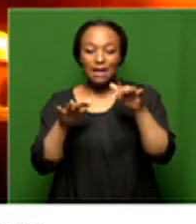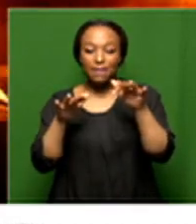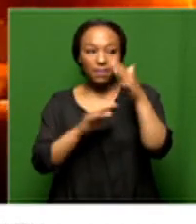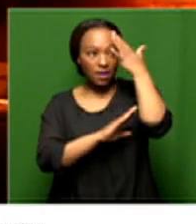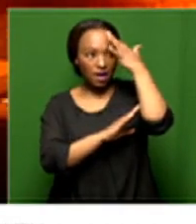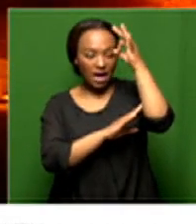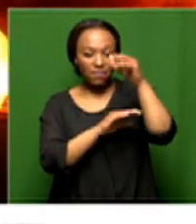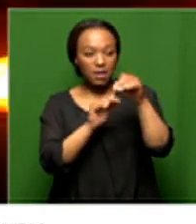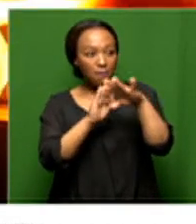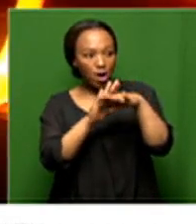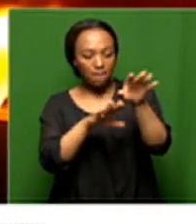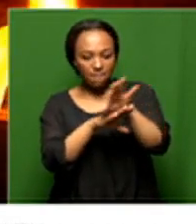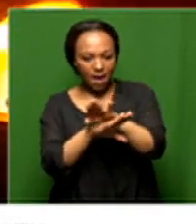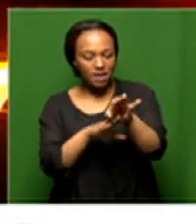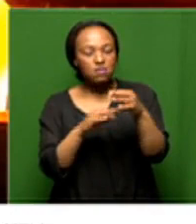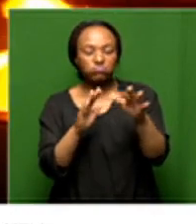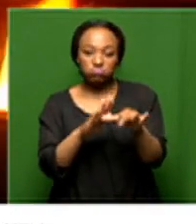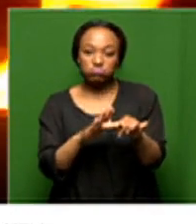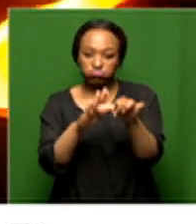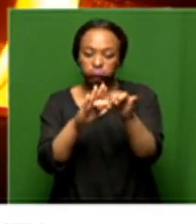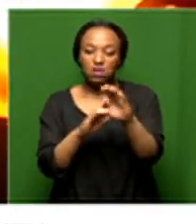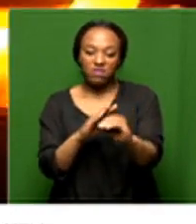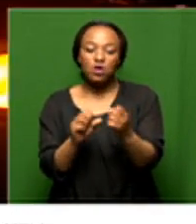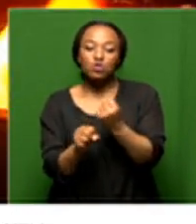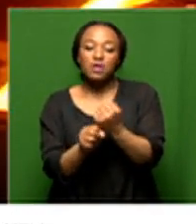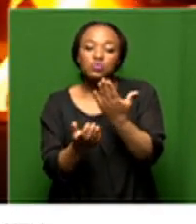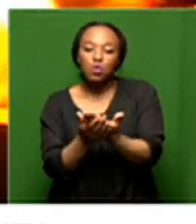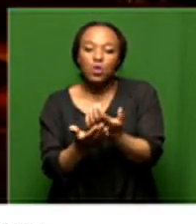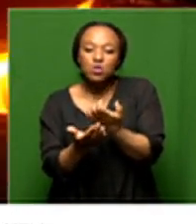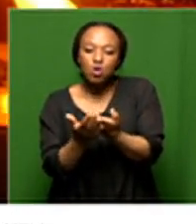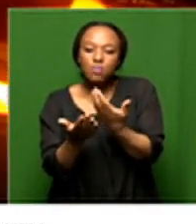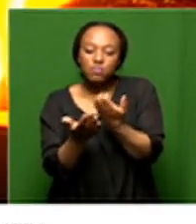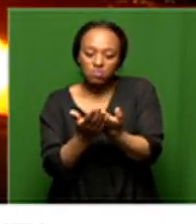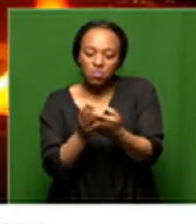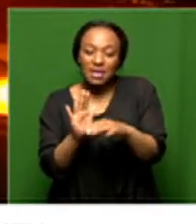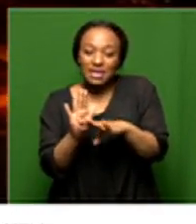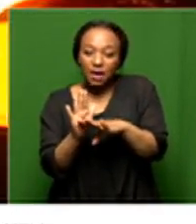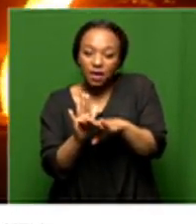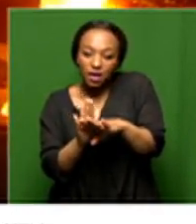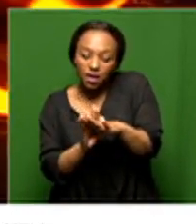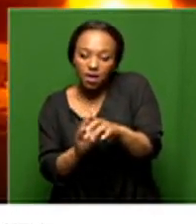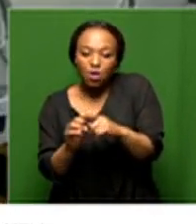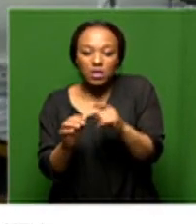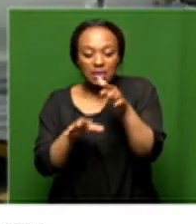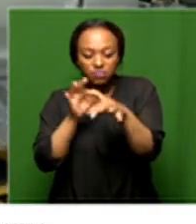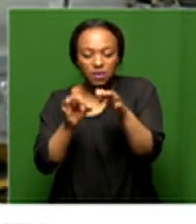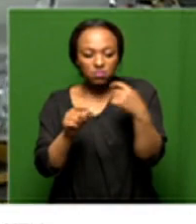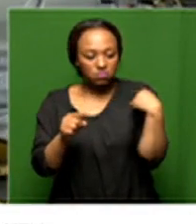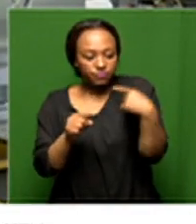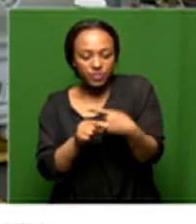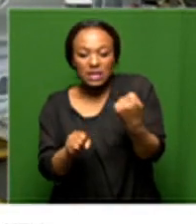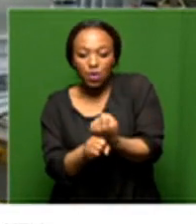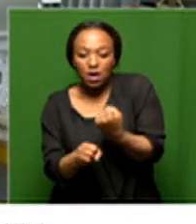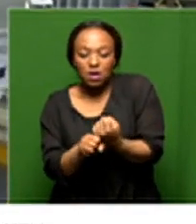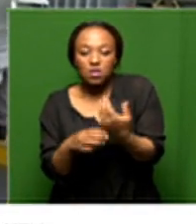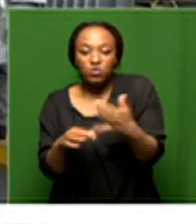build program is going to be key in in the recovery effort and that explains the work that we have been doing for the for the past six